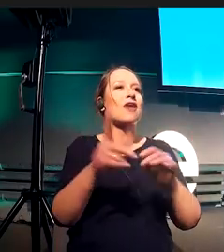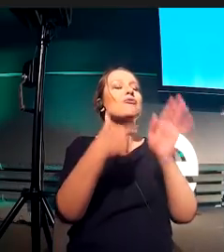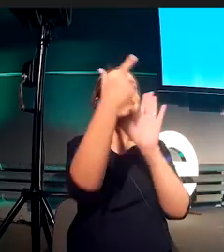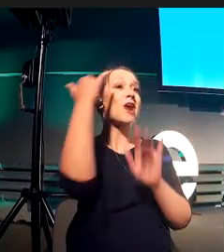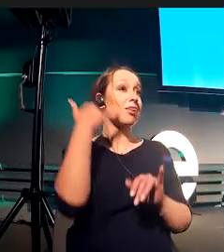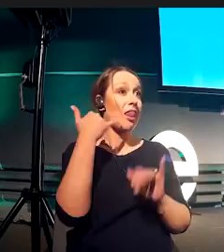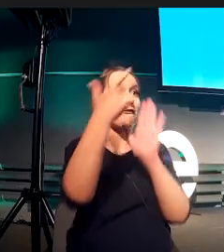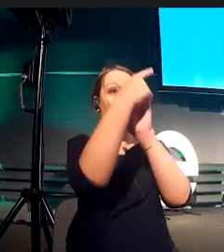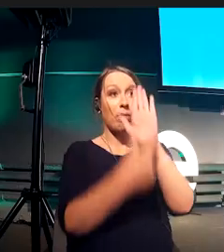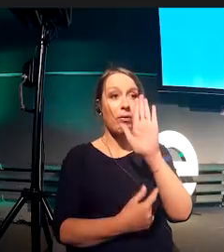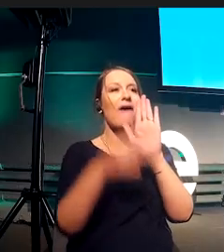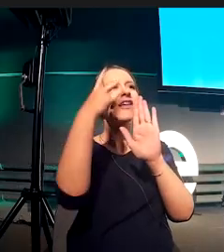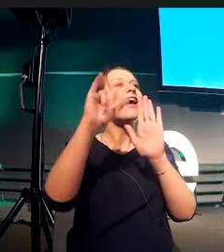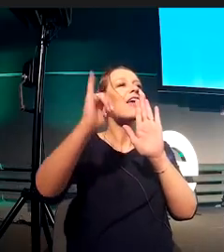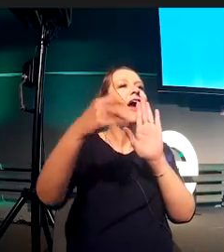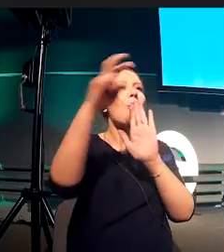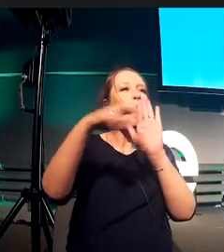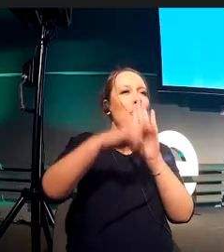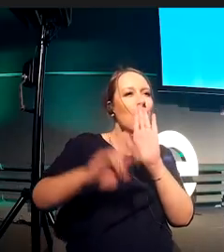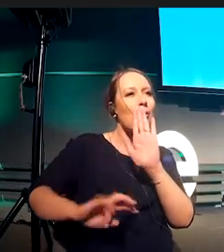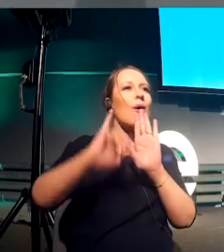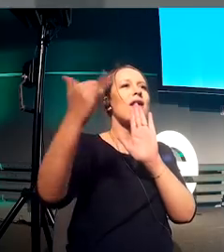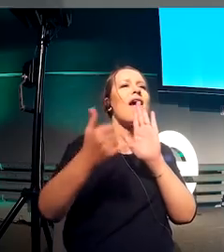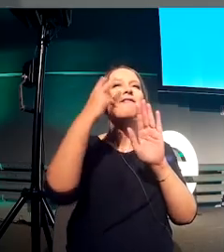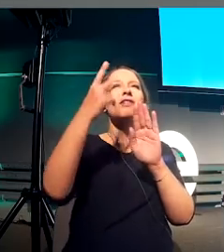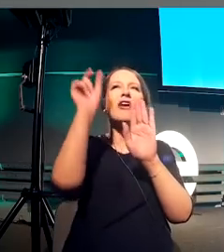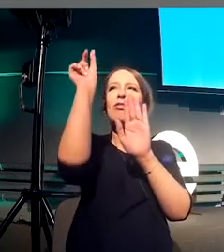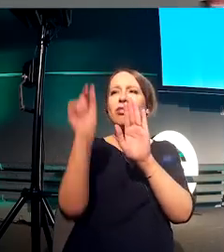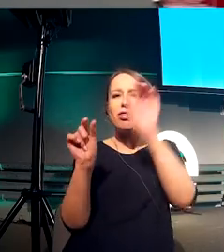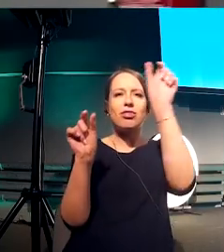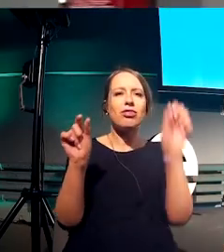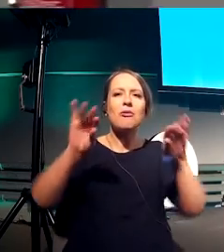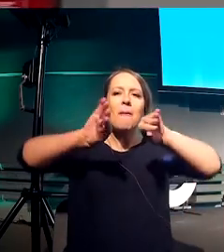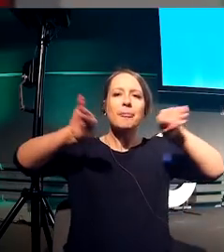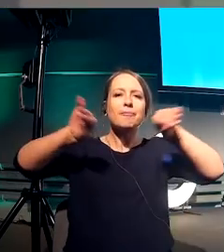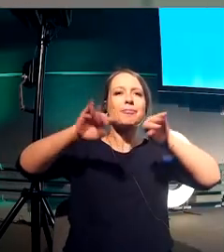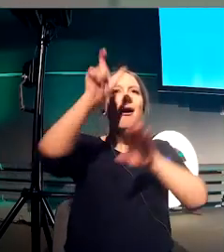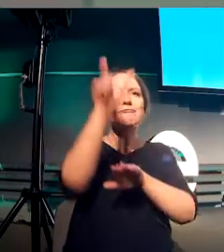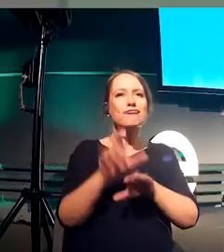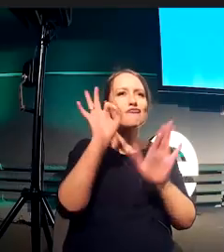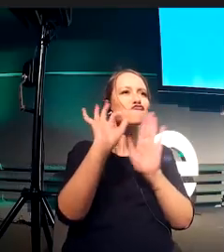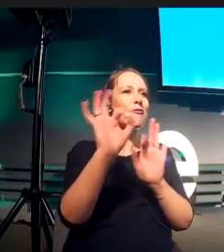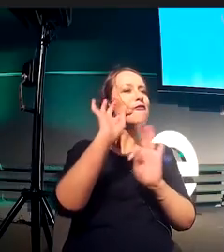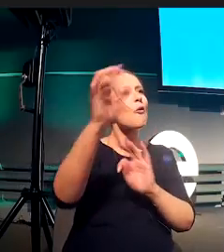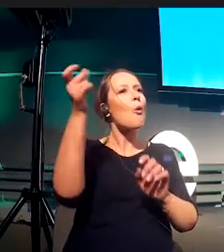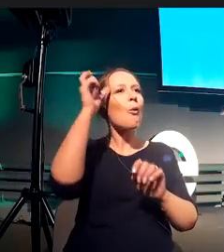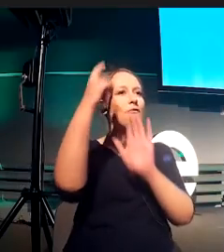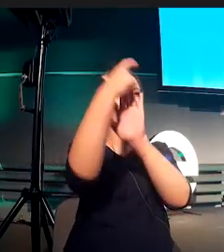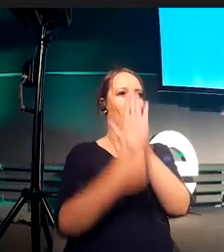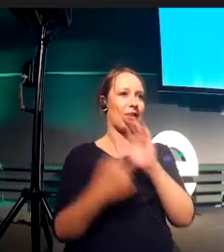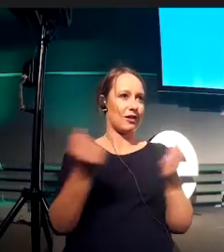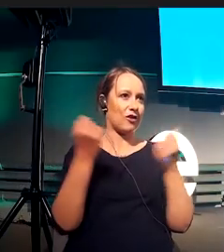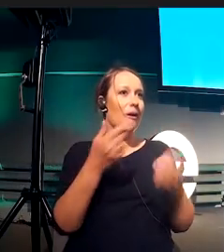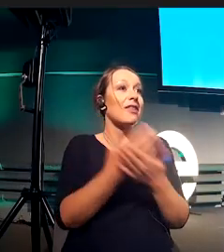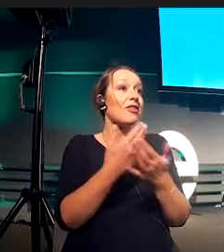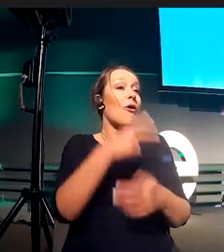be? We'll take our width of our screen, and we'll use that to decide how the width